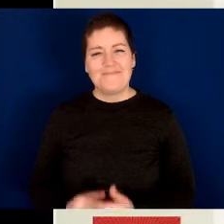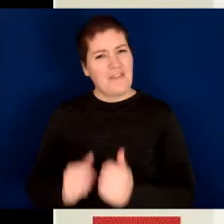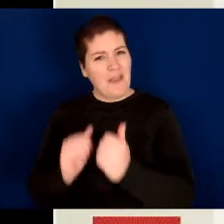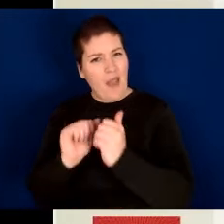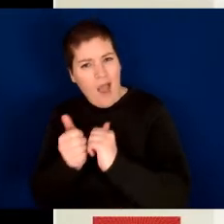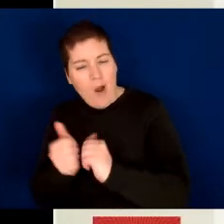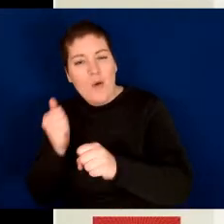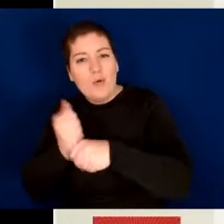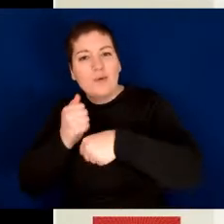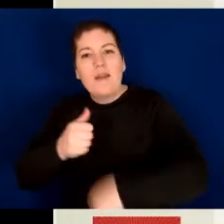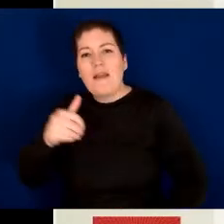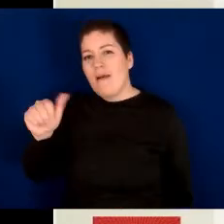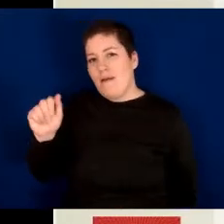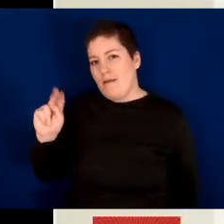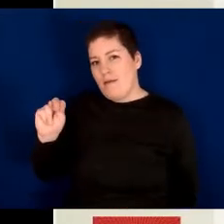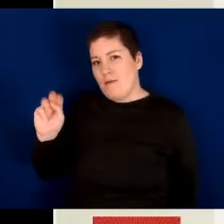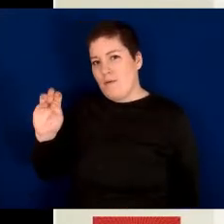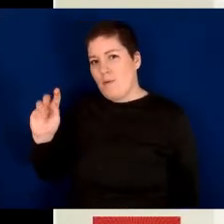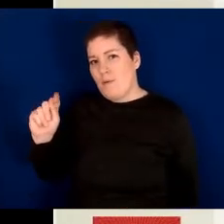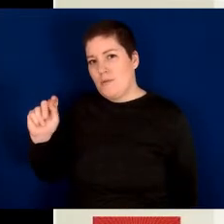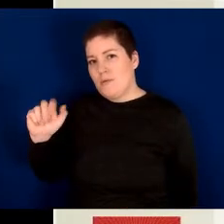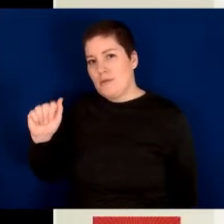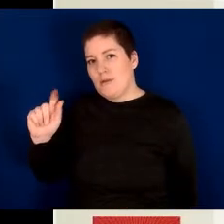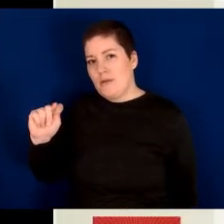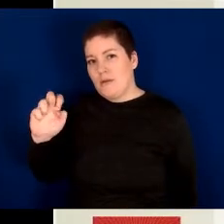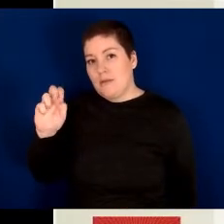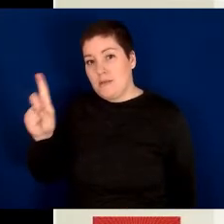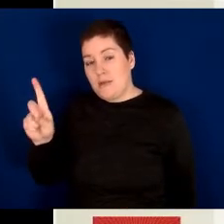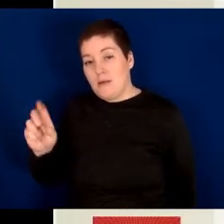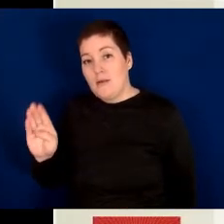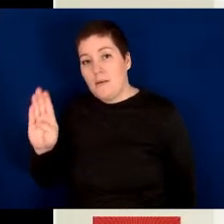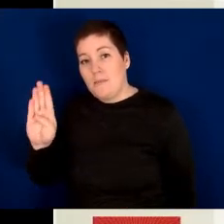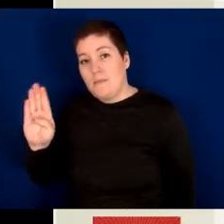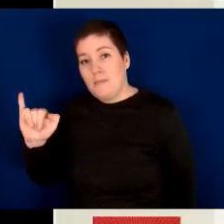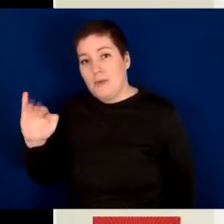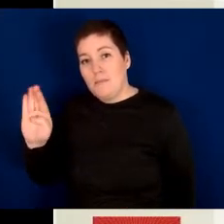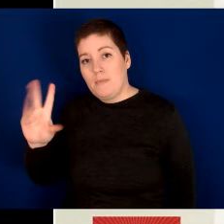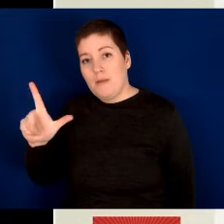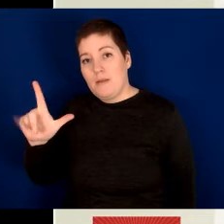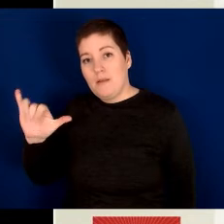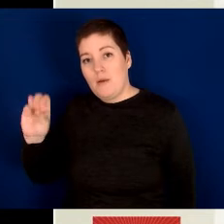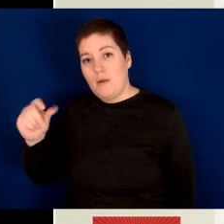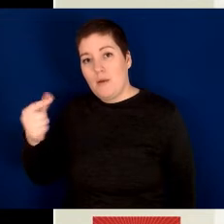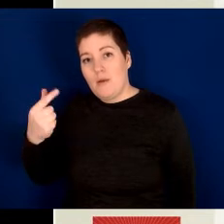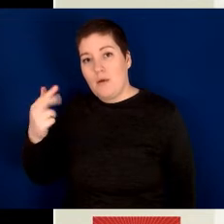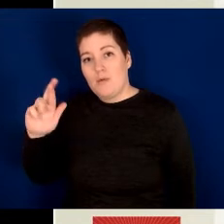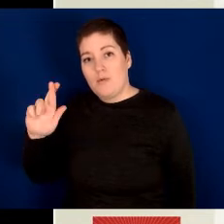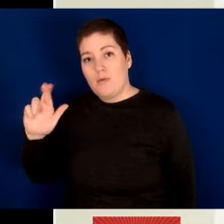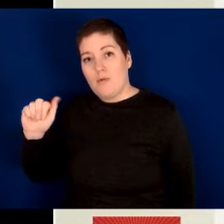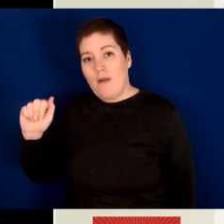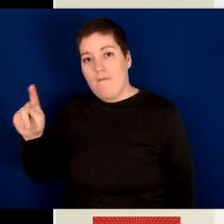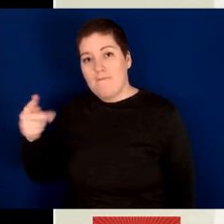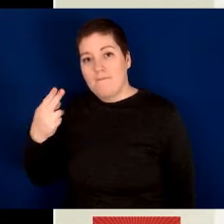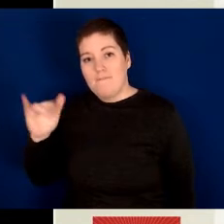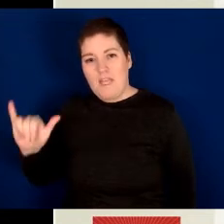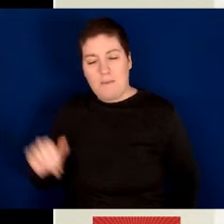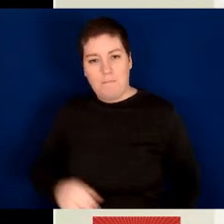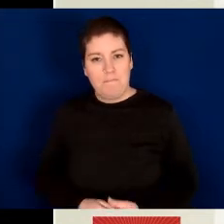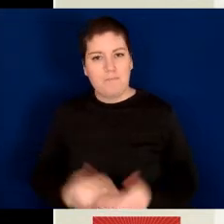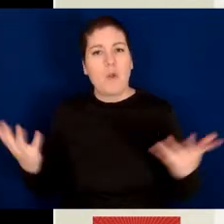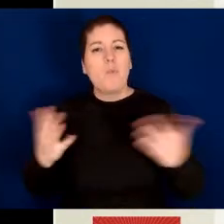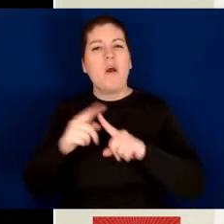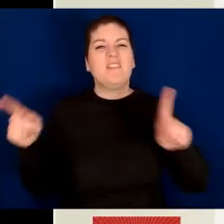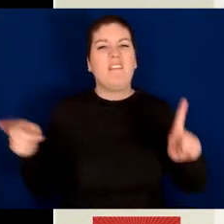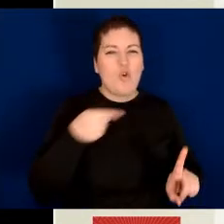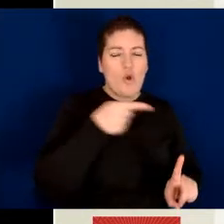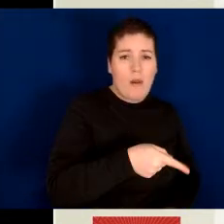Creating Annotated Bibliographies. In this presentation, you will learn the difference between a bibliography and an